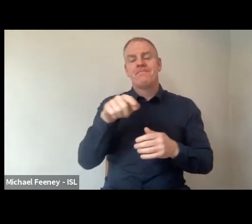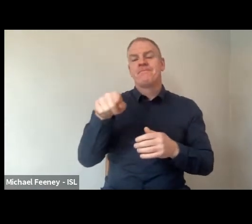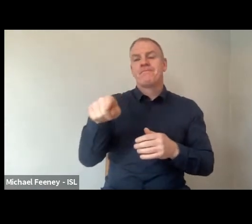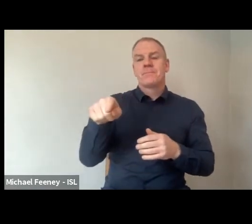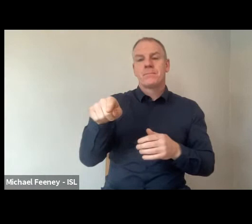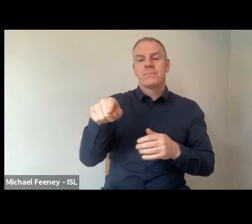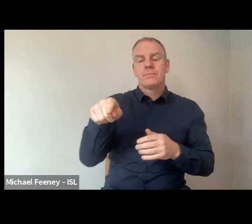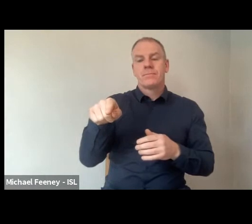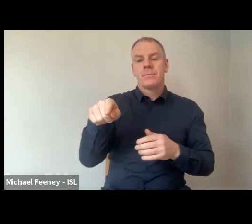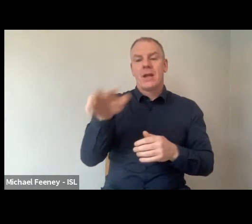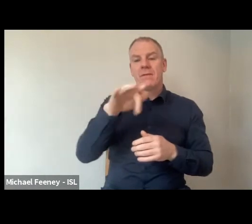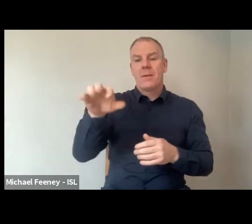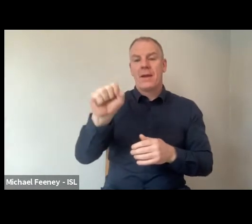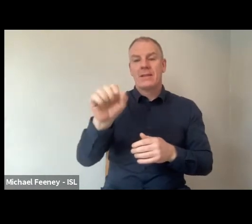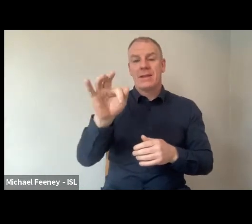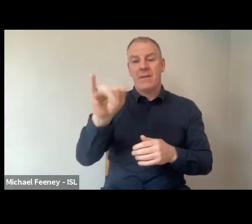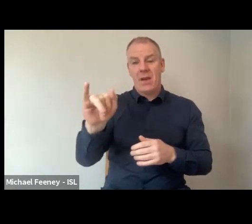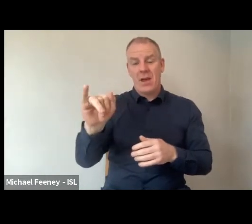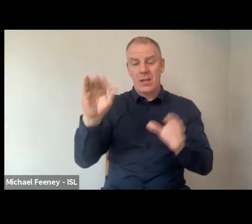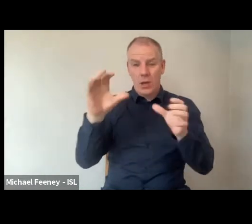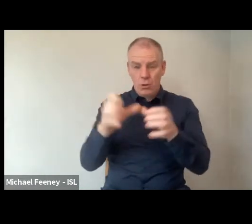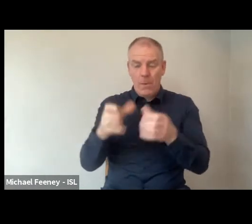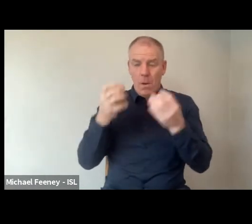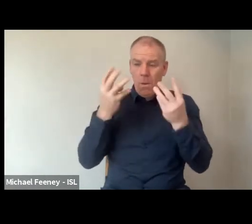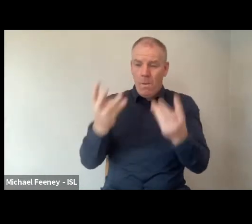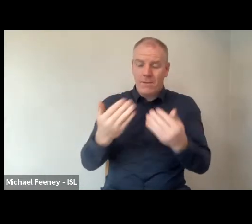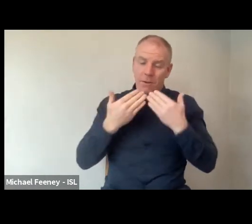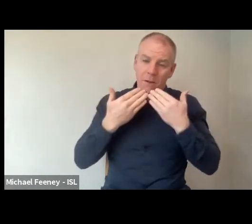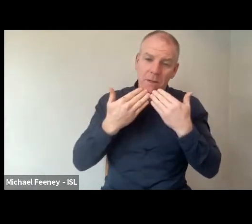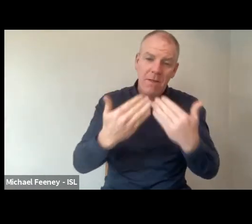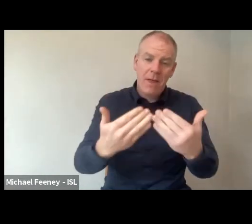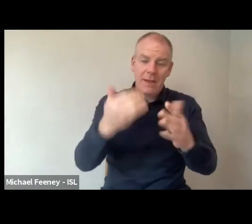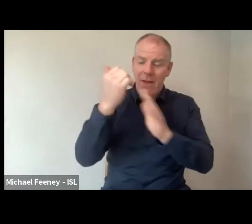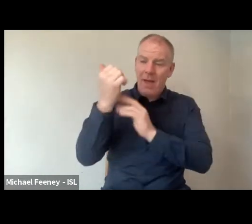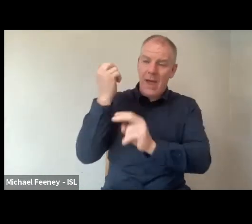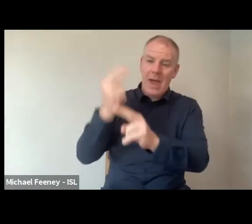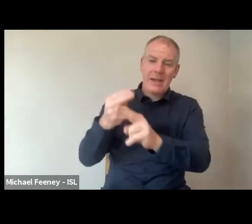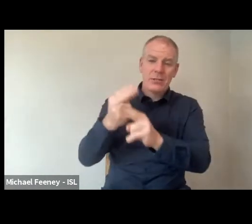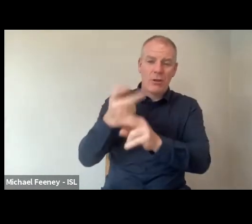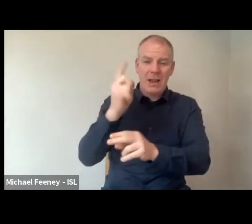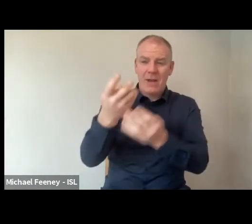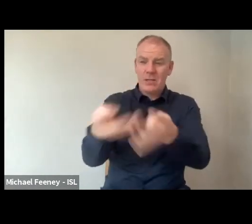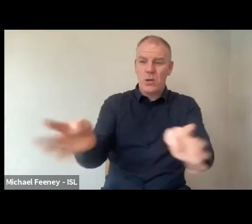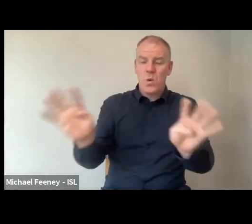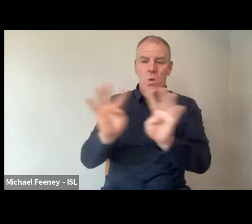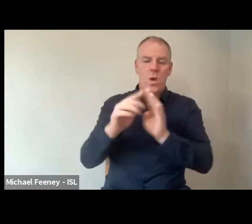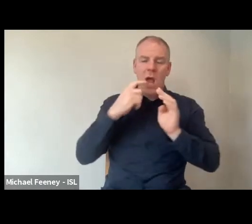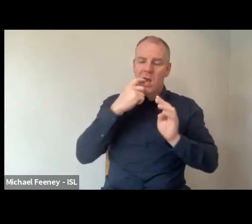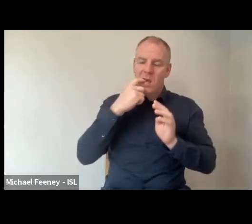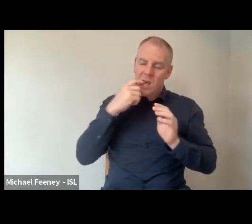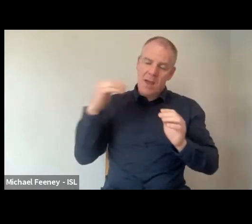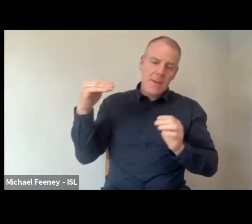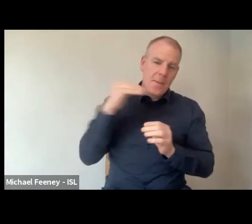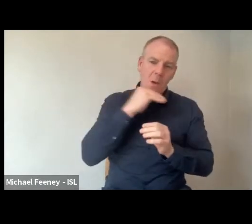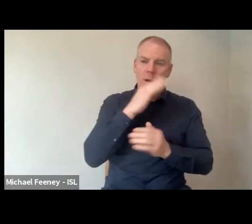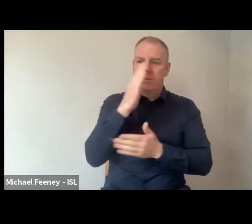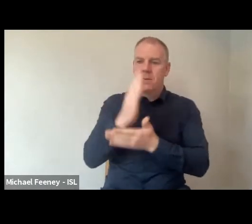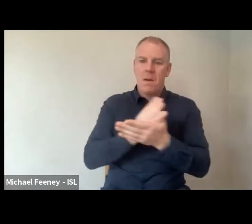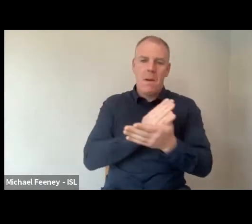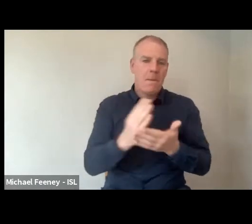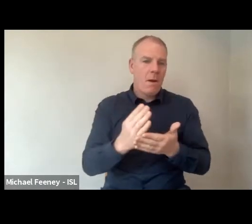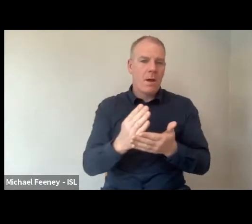the SFI group, I really want to thank the external advisors that I think were really crucial in